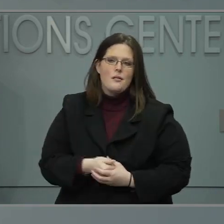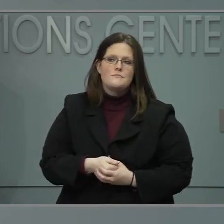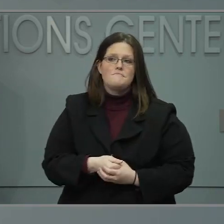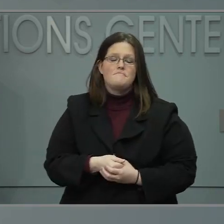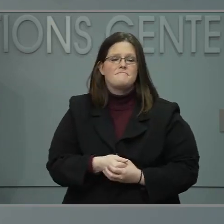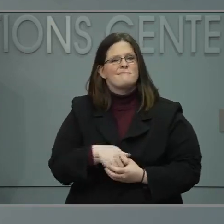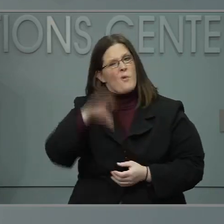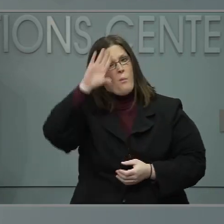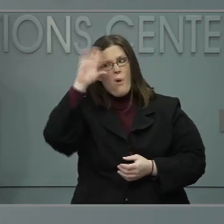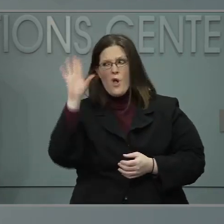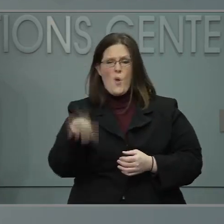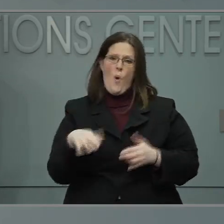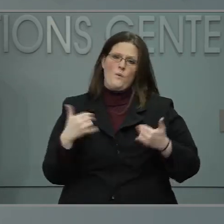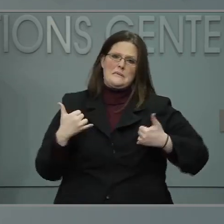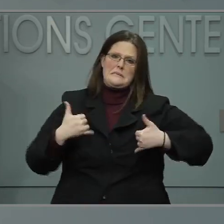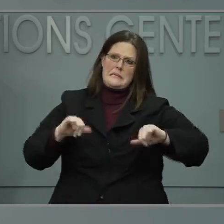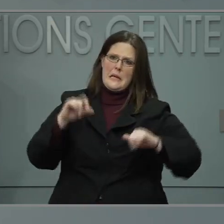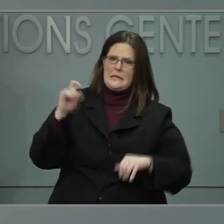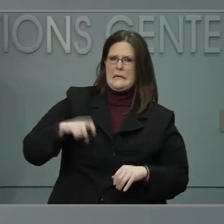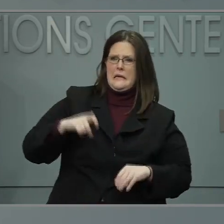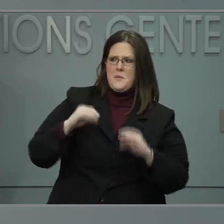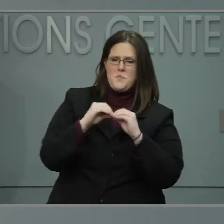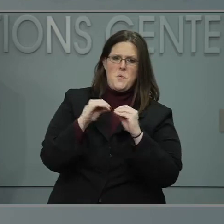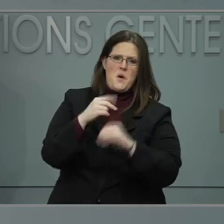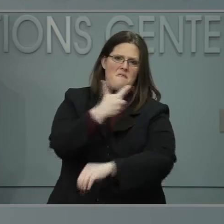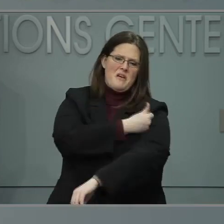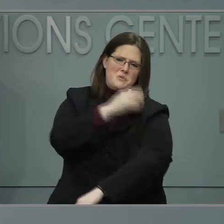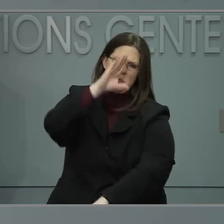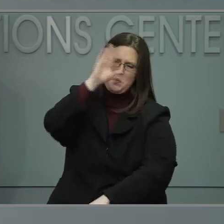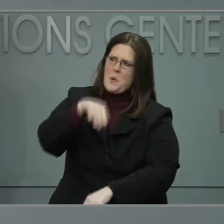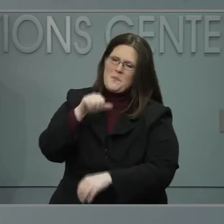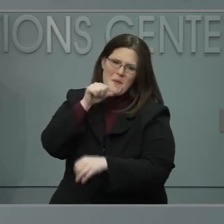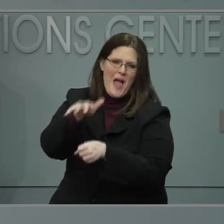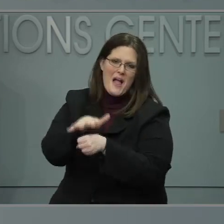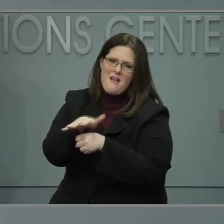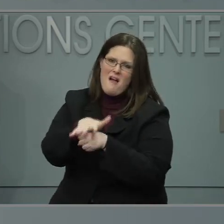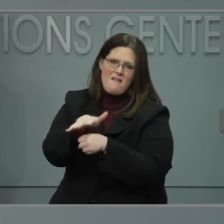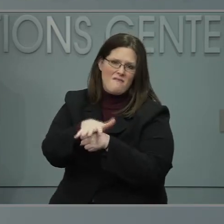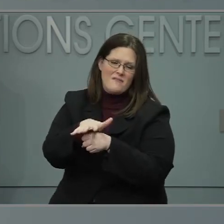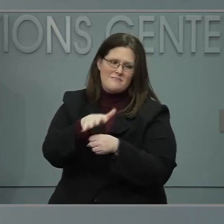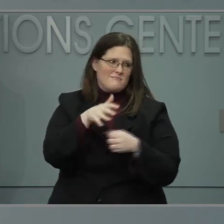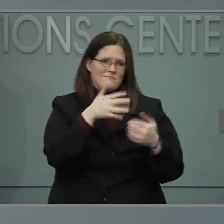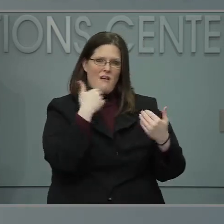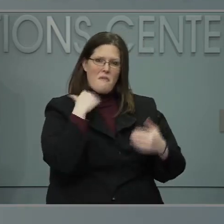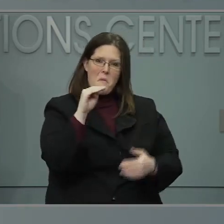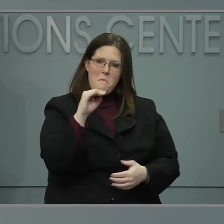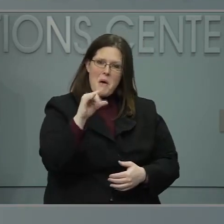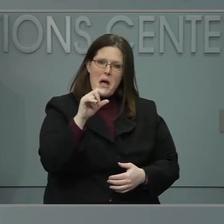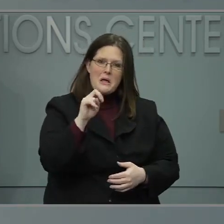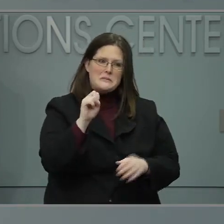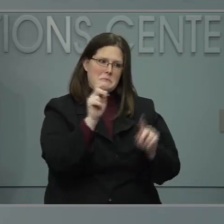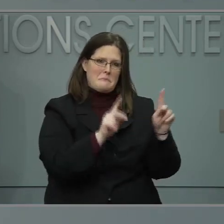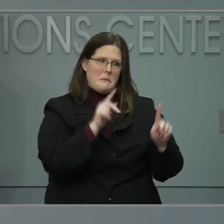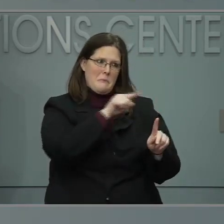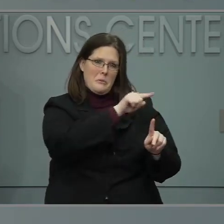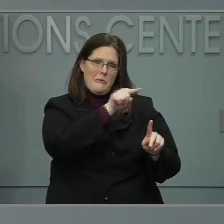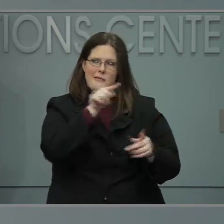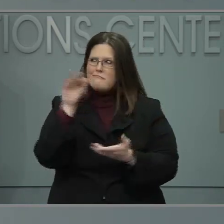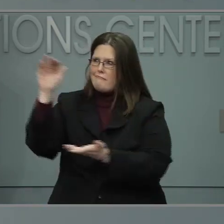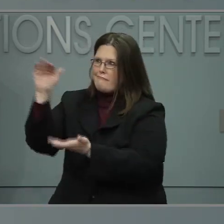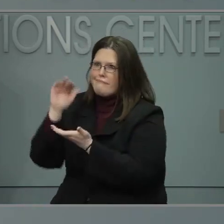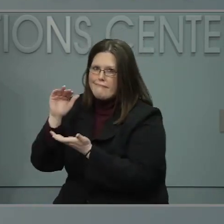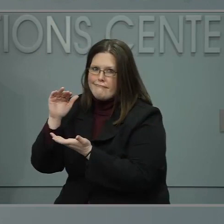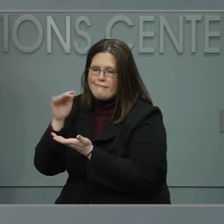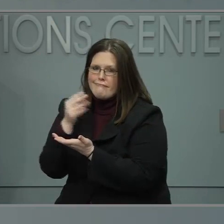there's still not enough vaccine supply to vaccinate the millions of people who need it, not by a long shot. We're pushing for